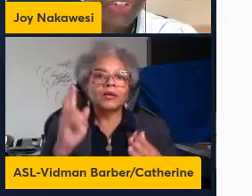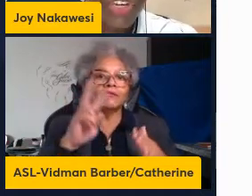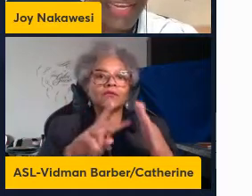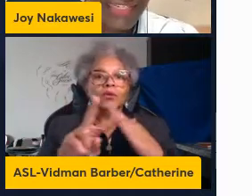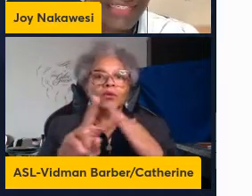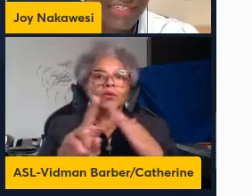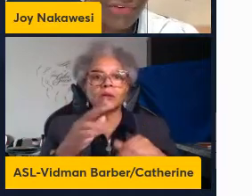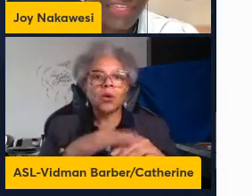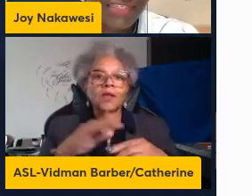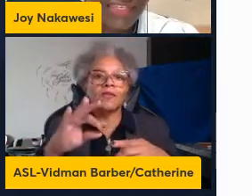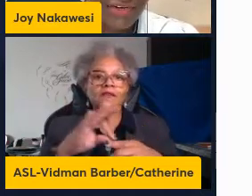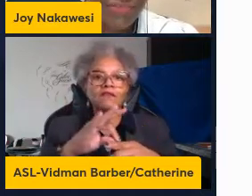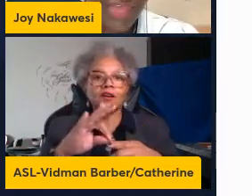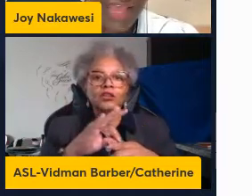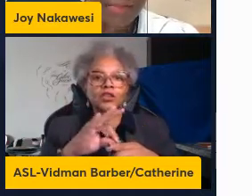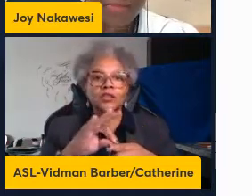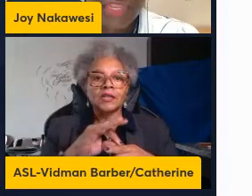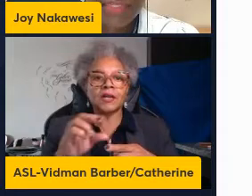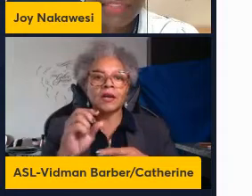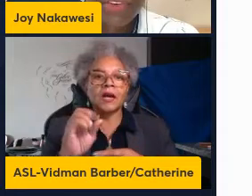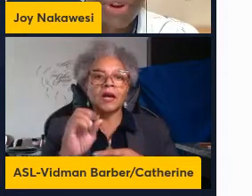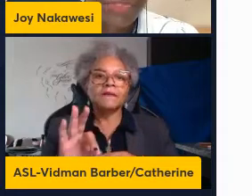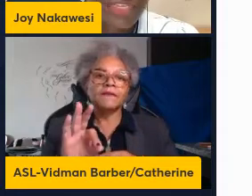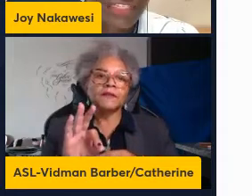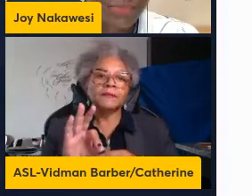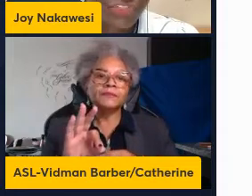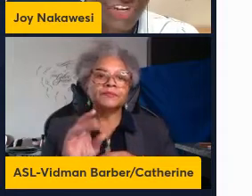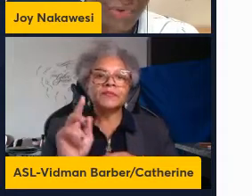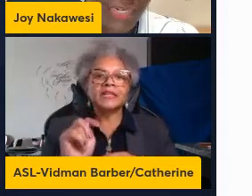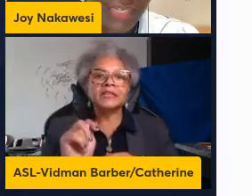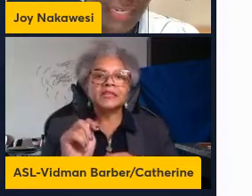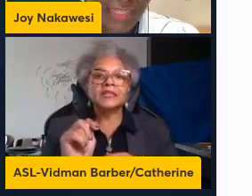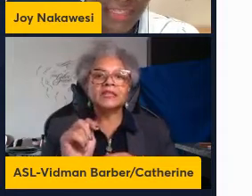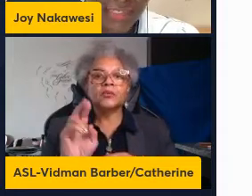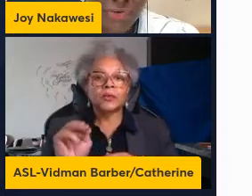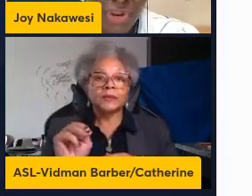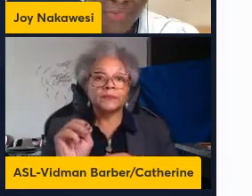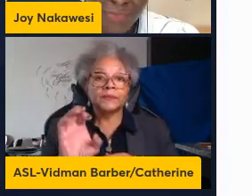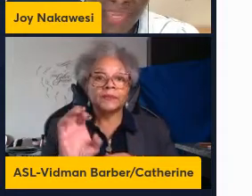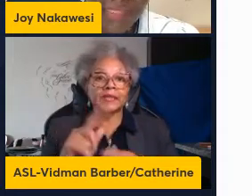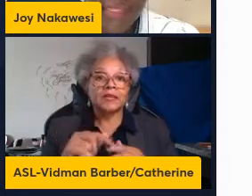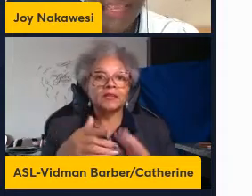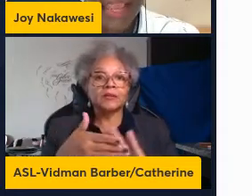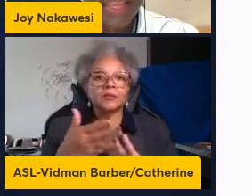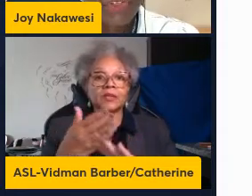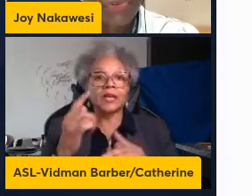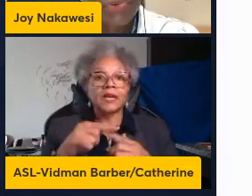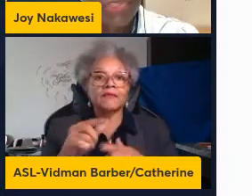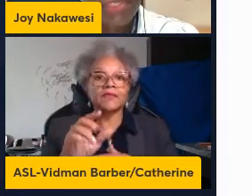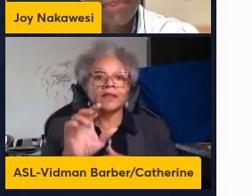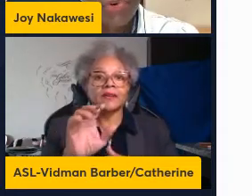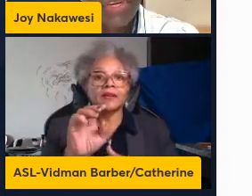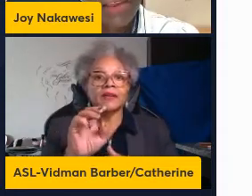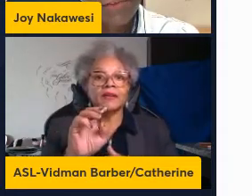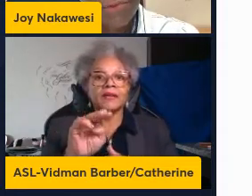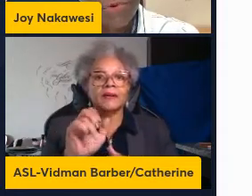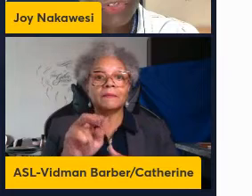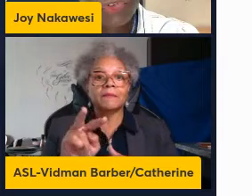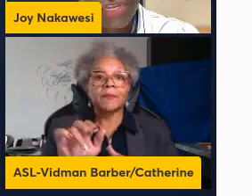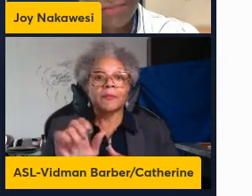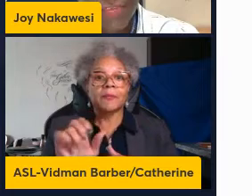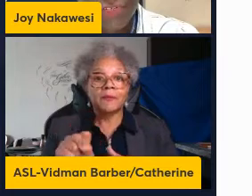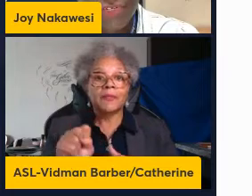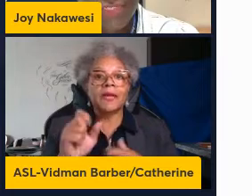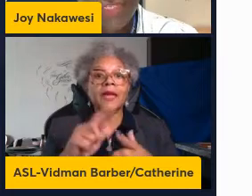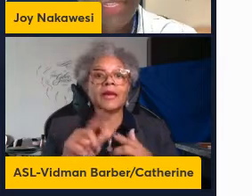the functionality of the TREM cells generated in these knockout mice and to do this on day for